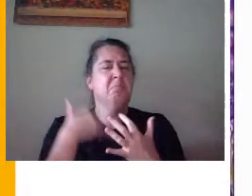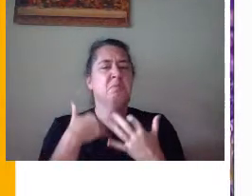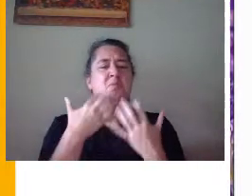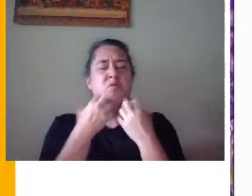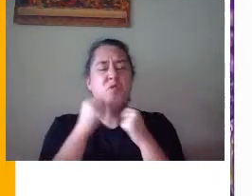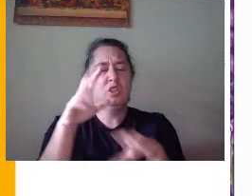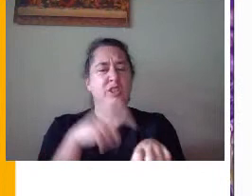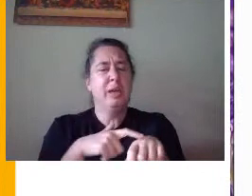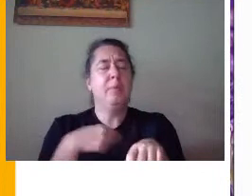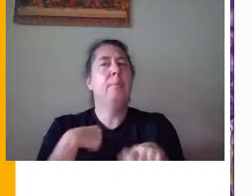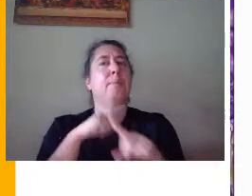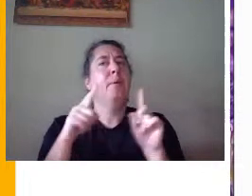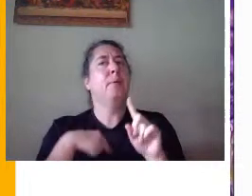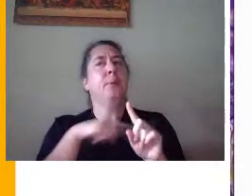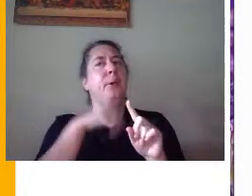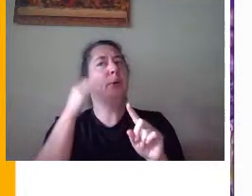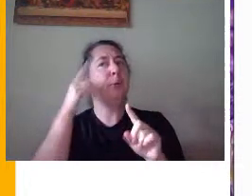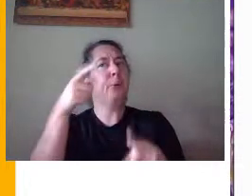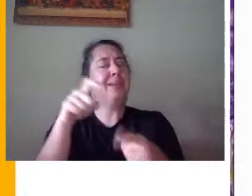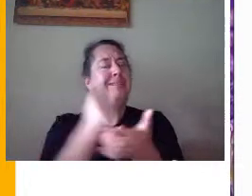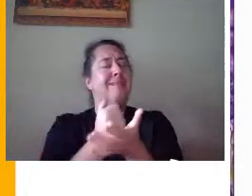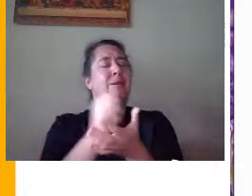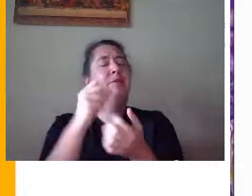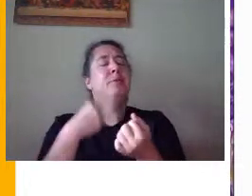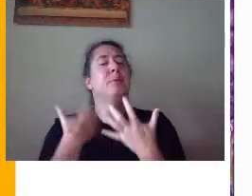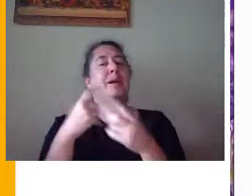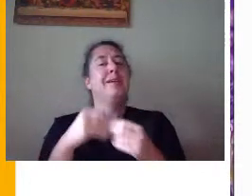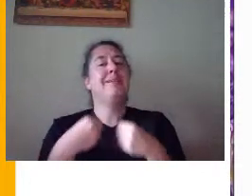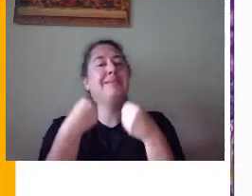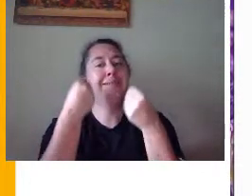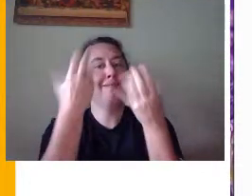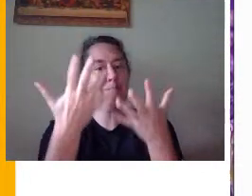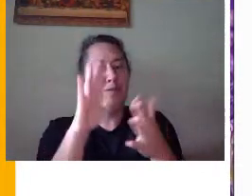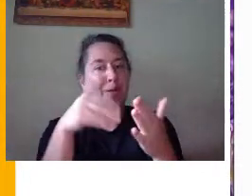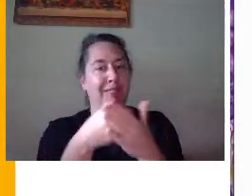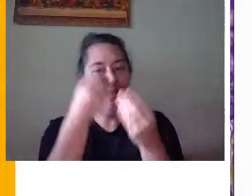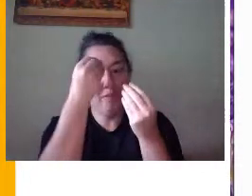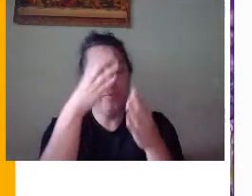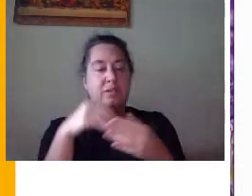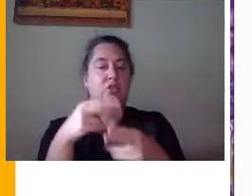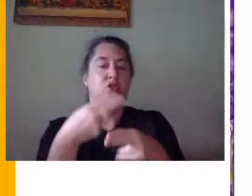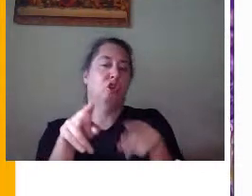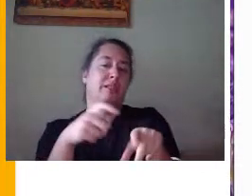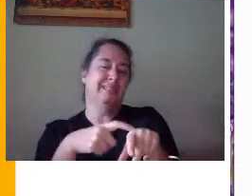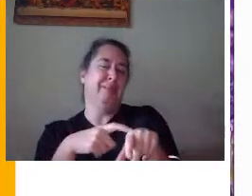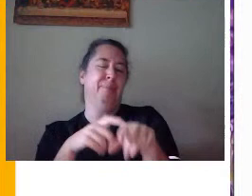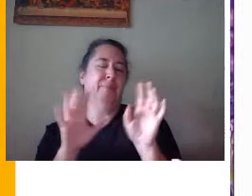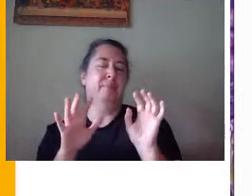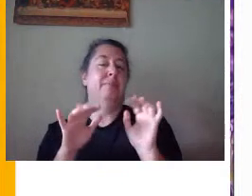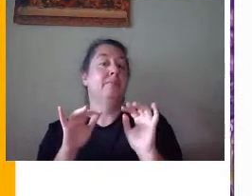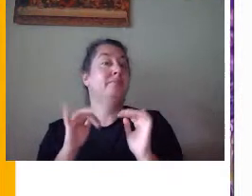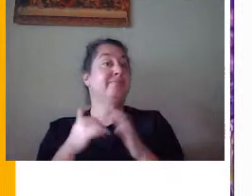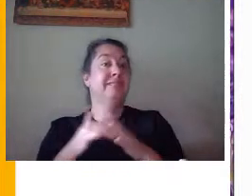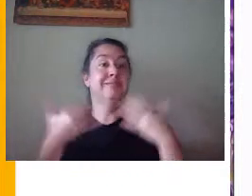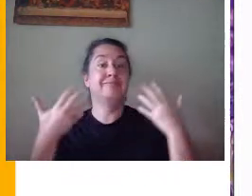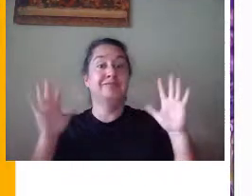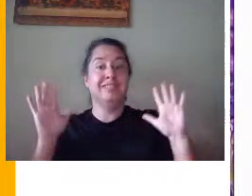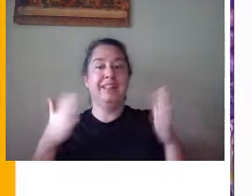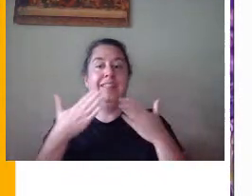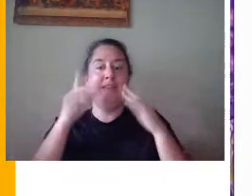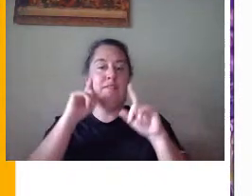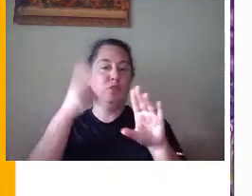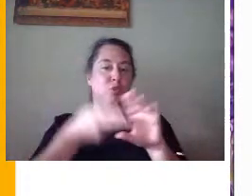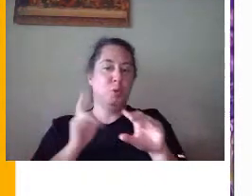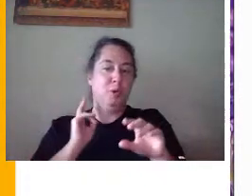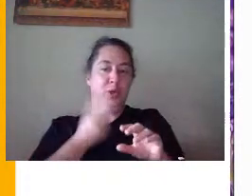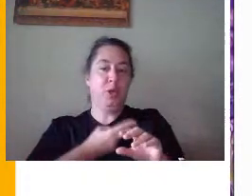you want help. So we are trying to give you as much as we can in as short of time as we can. And that is it. Thank you guys for joining